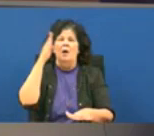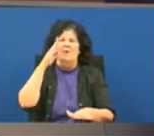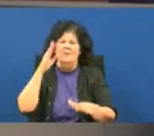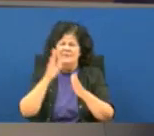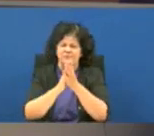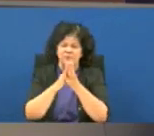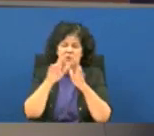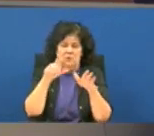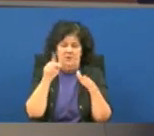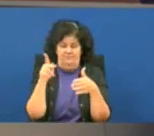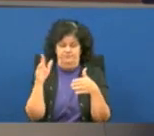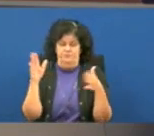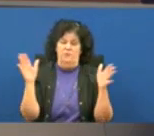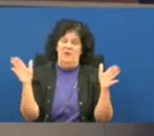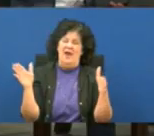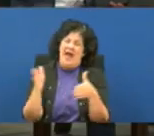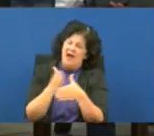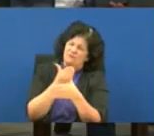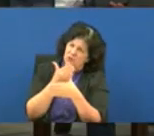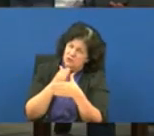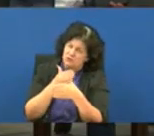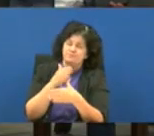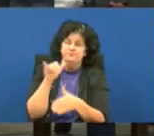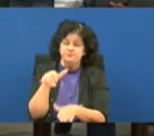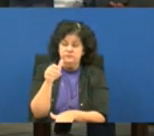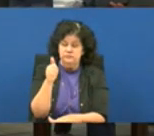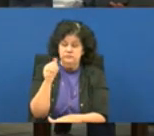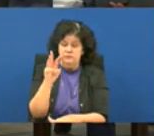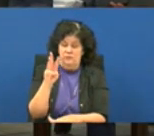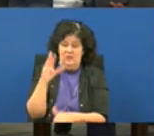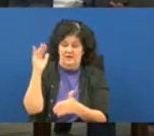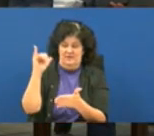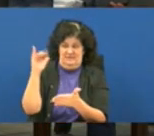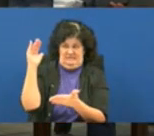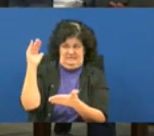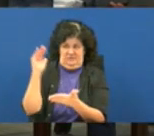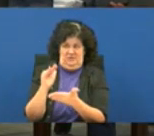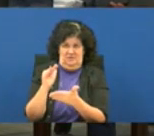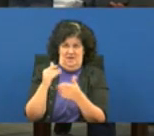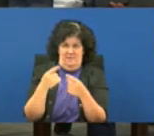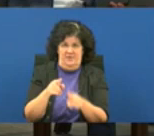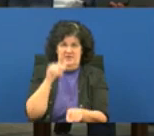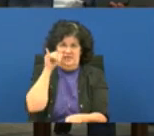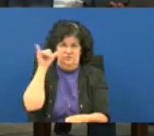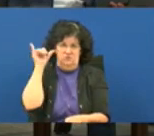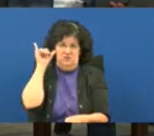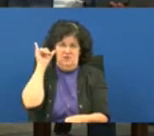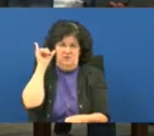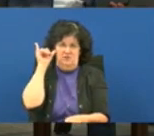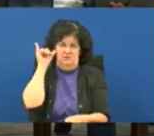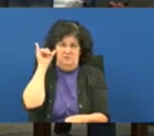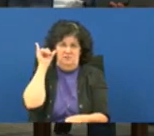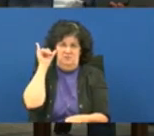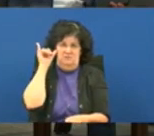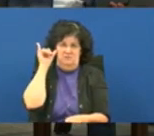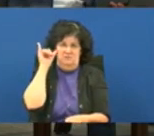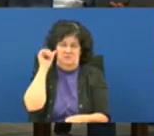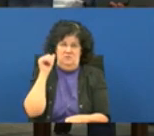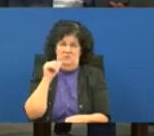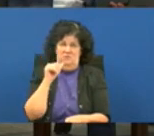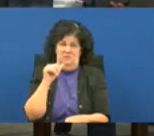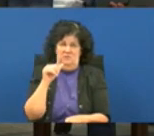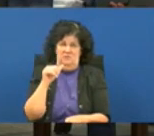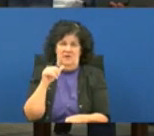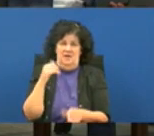the average census um that 16 that decrease happened actually yesterday so we won't have that